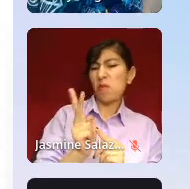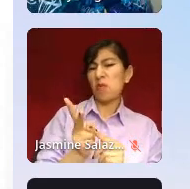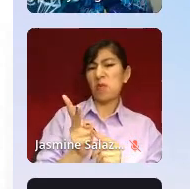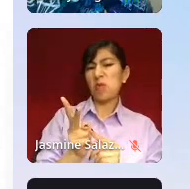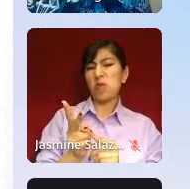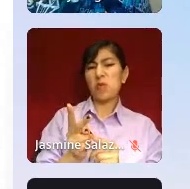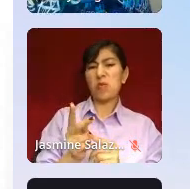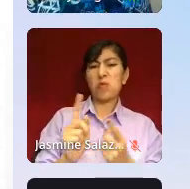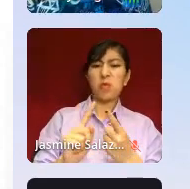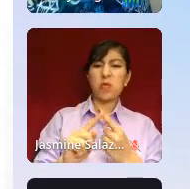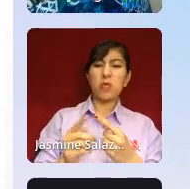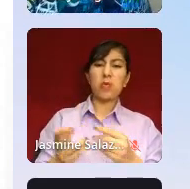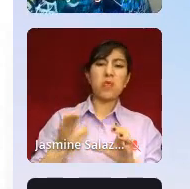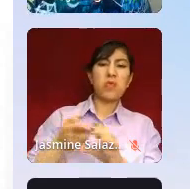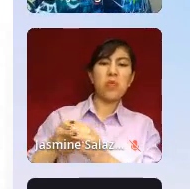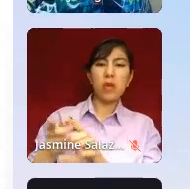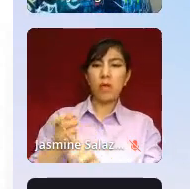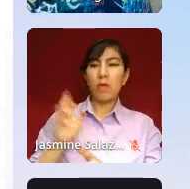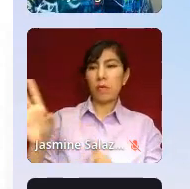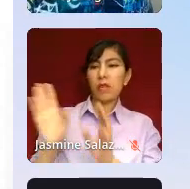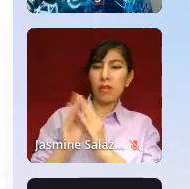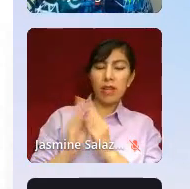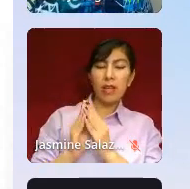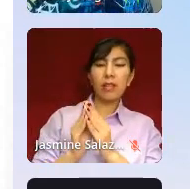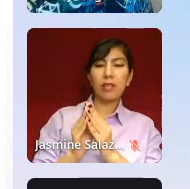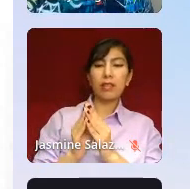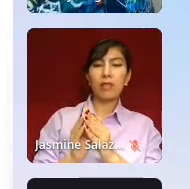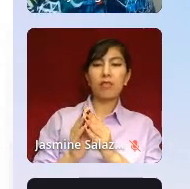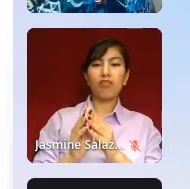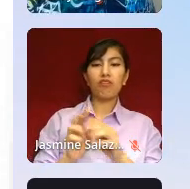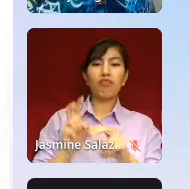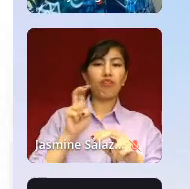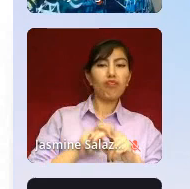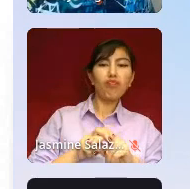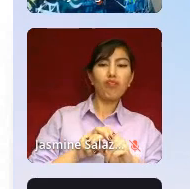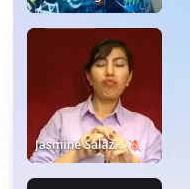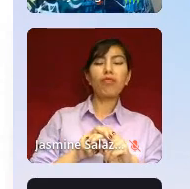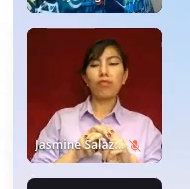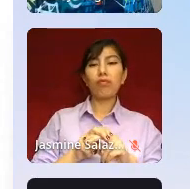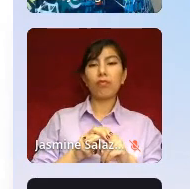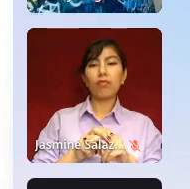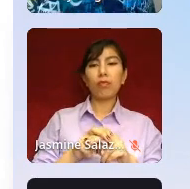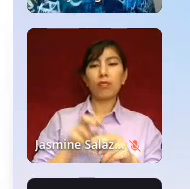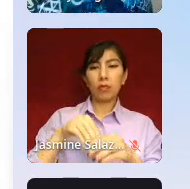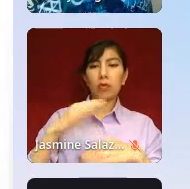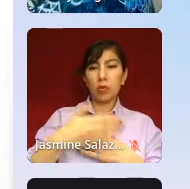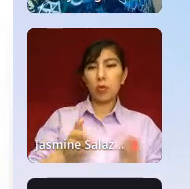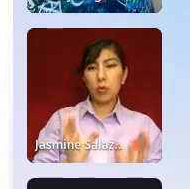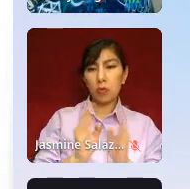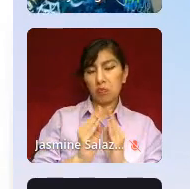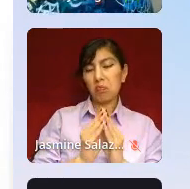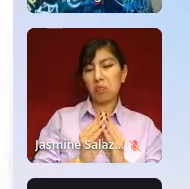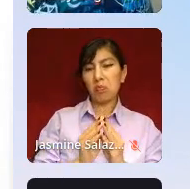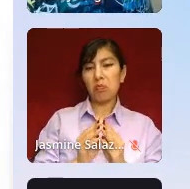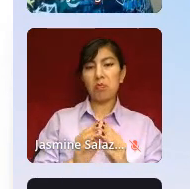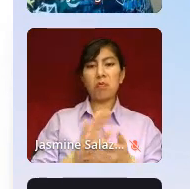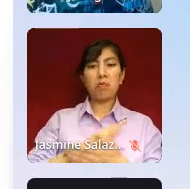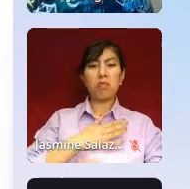come in from their session, settle in to the room, get comfortable.